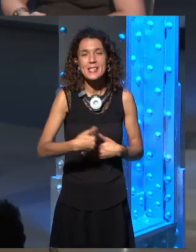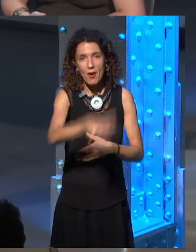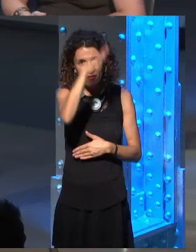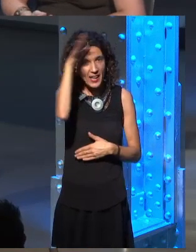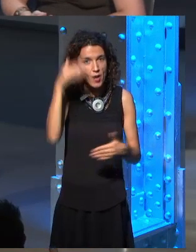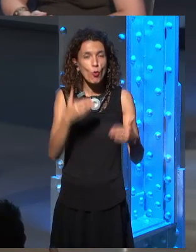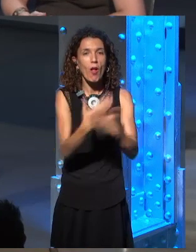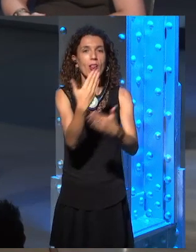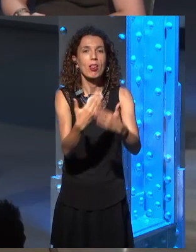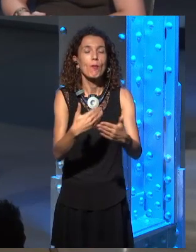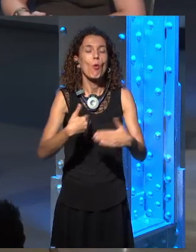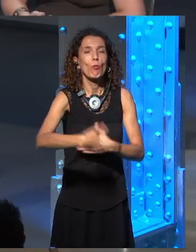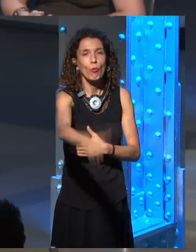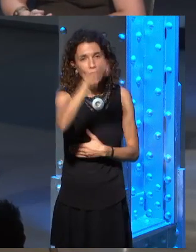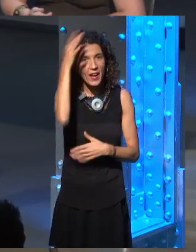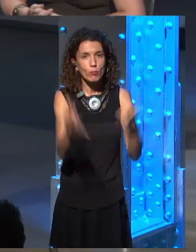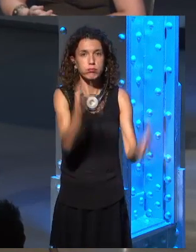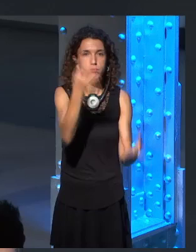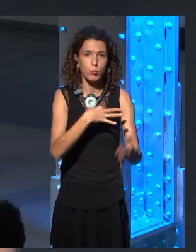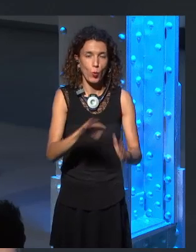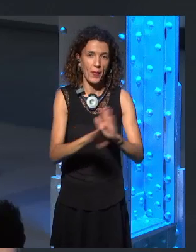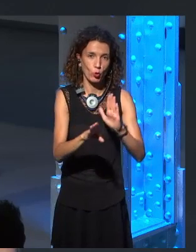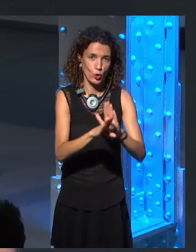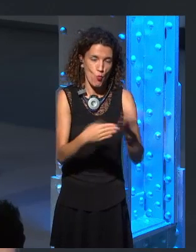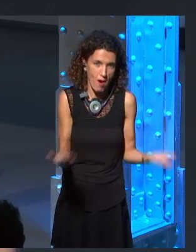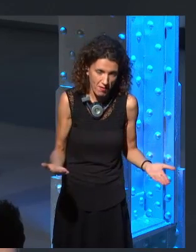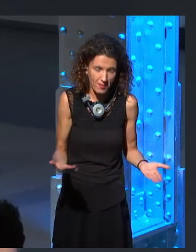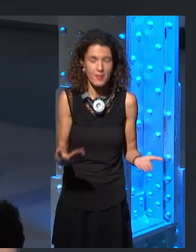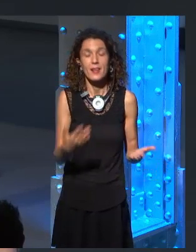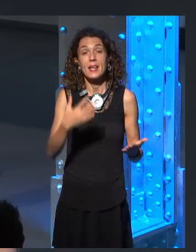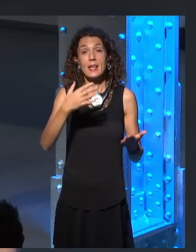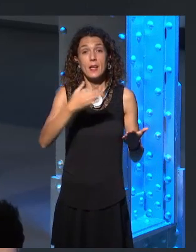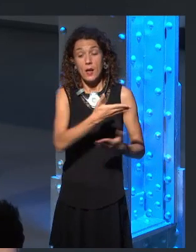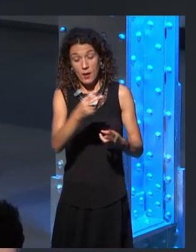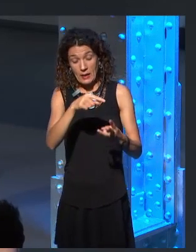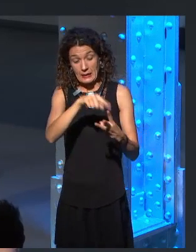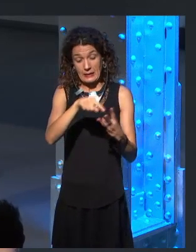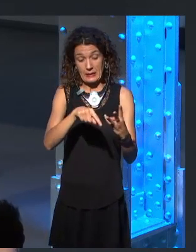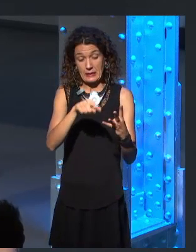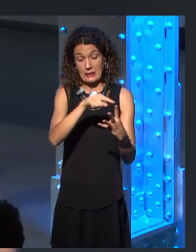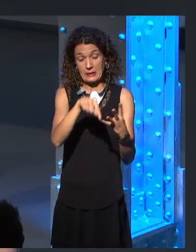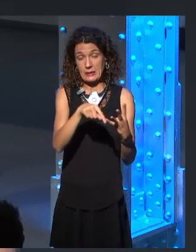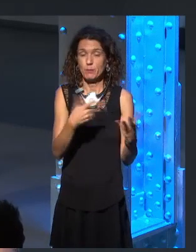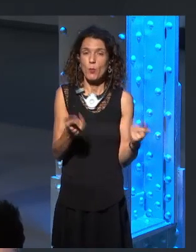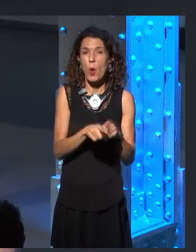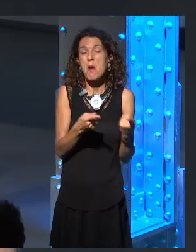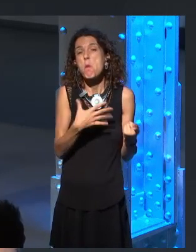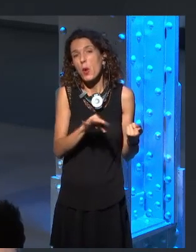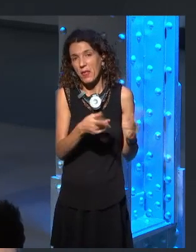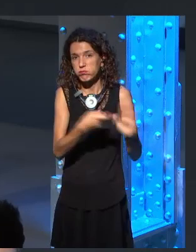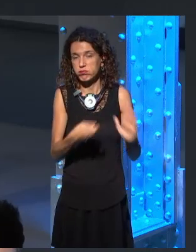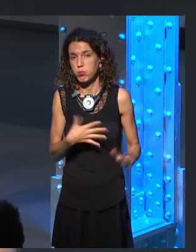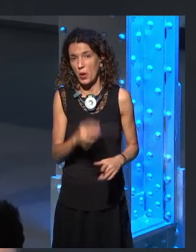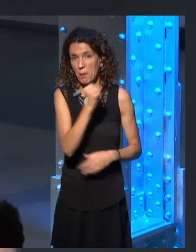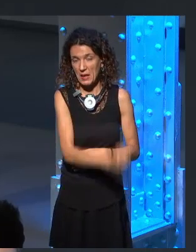I think that the others are more at risk. I don't necessarily know that